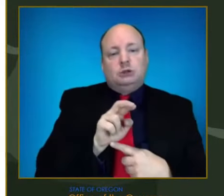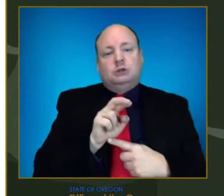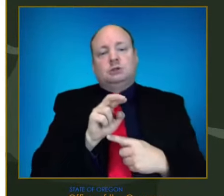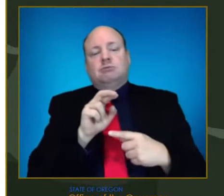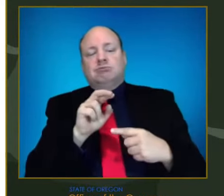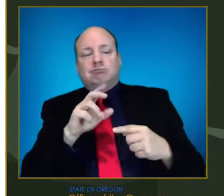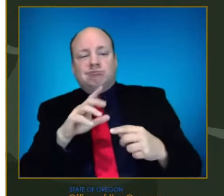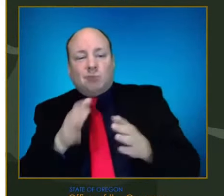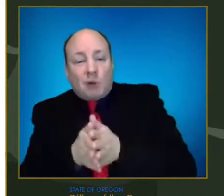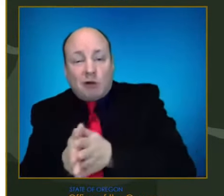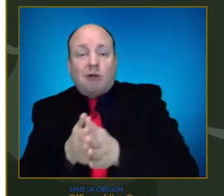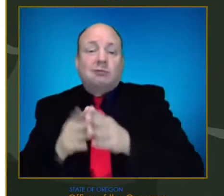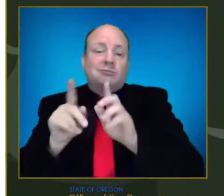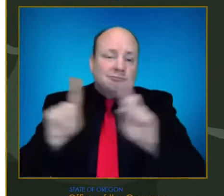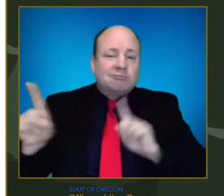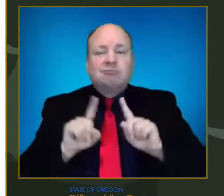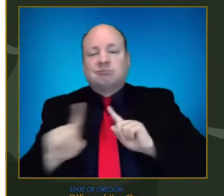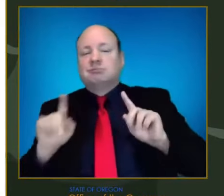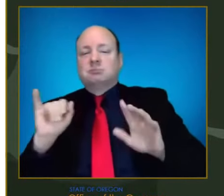effect.